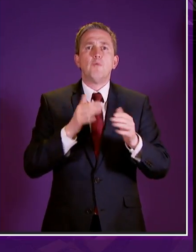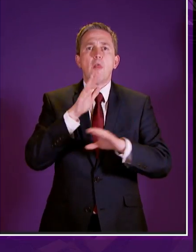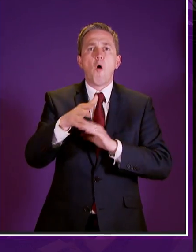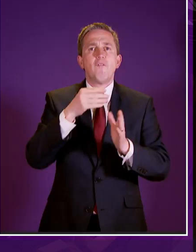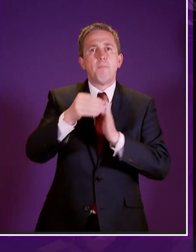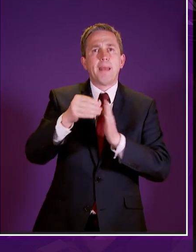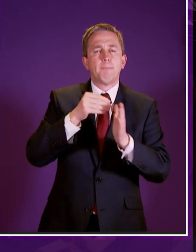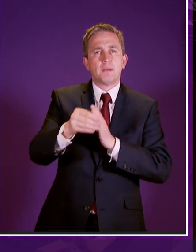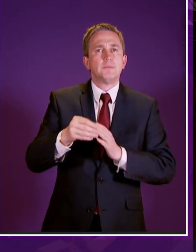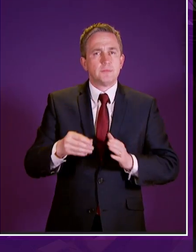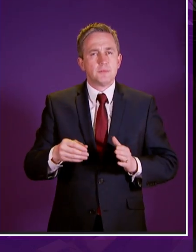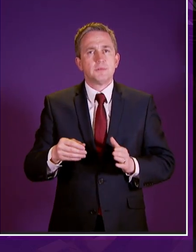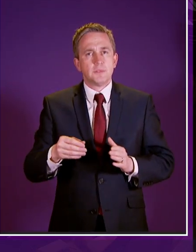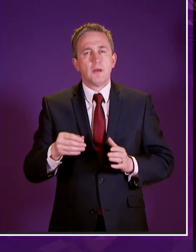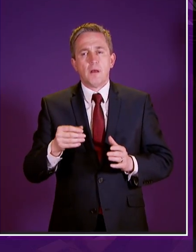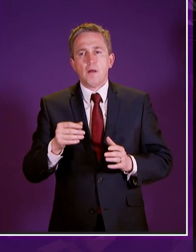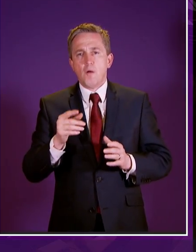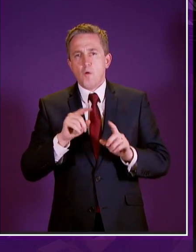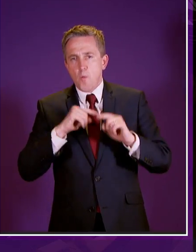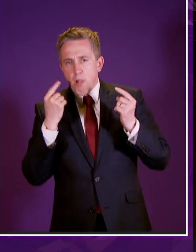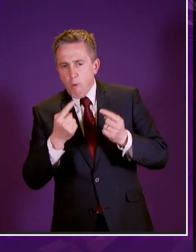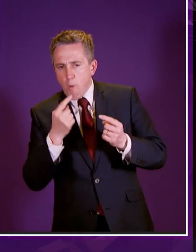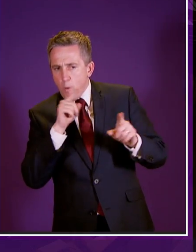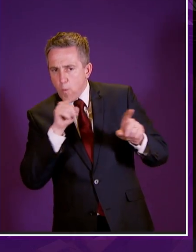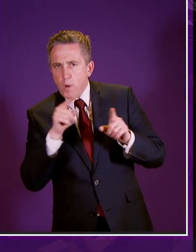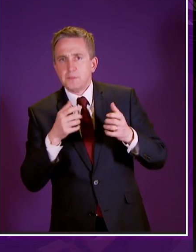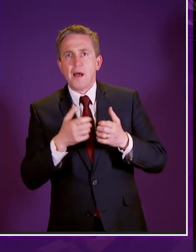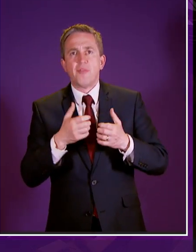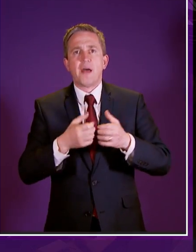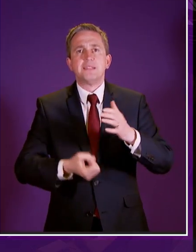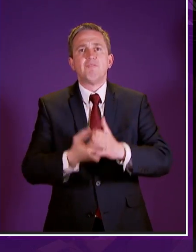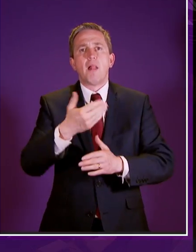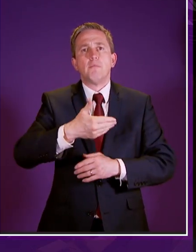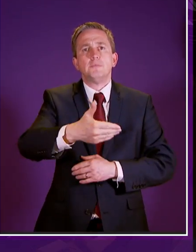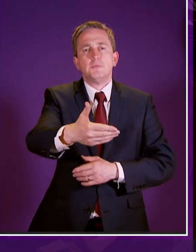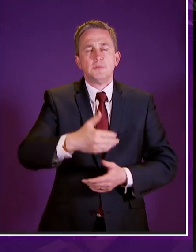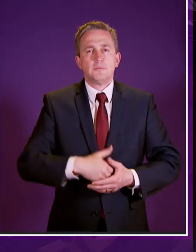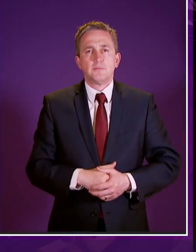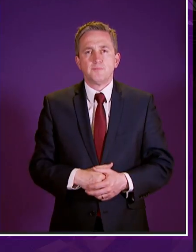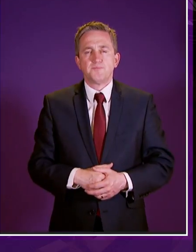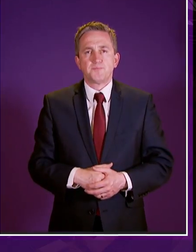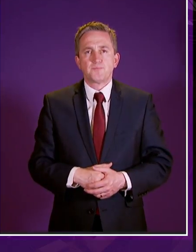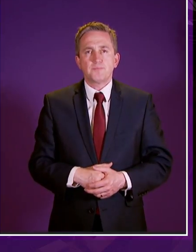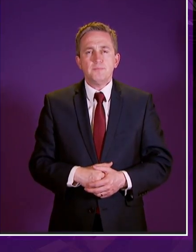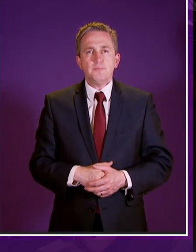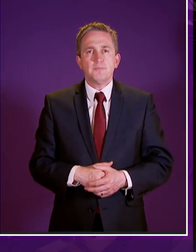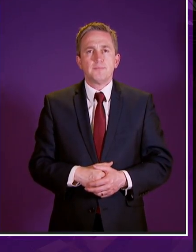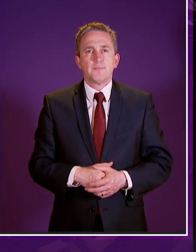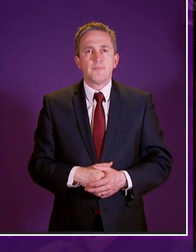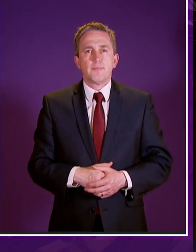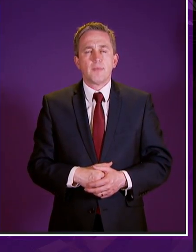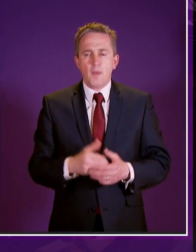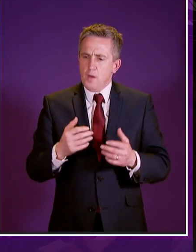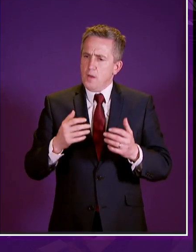i think we'll we'll all keep a watching brief on we again should ask